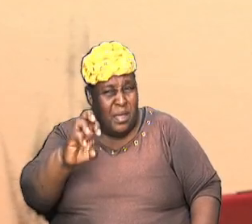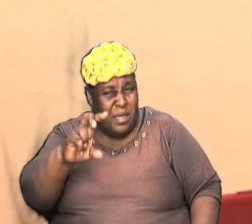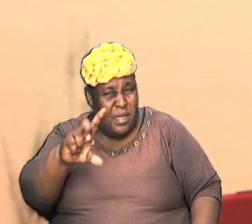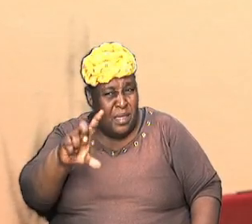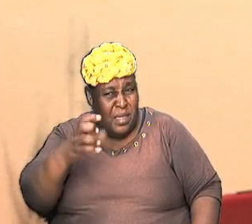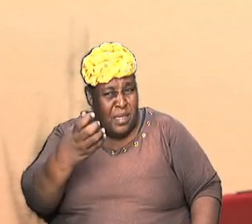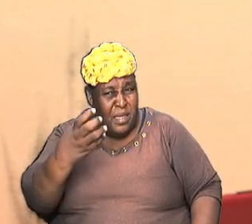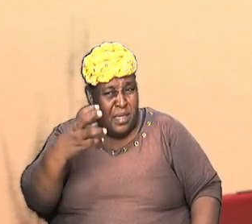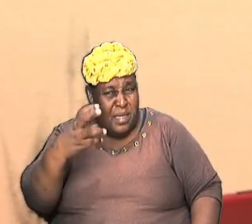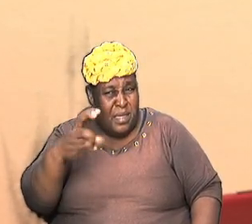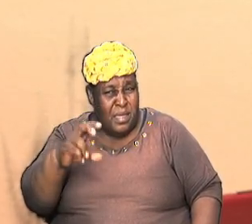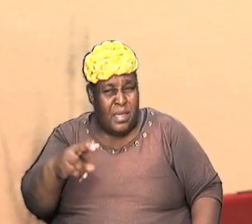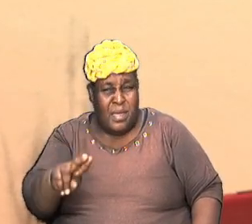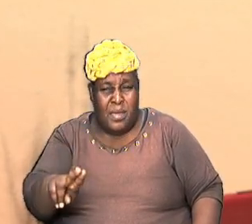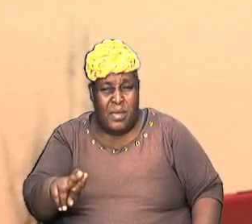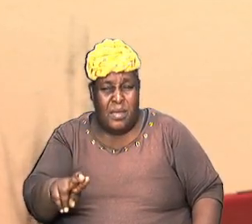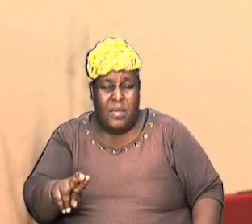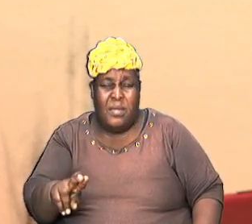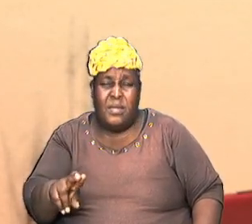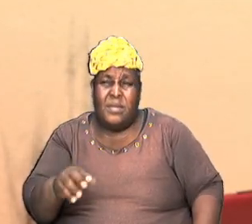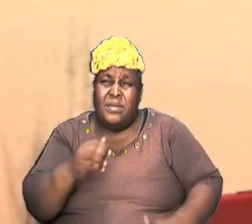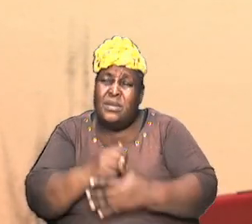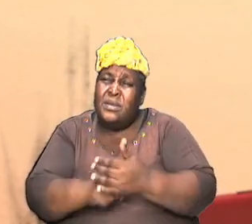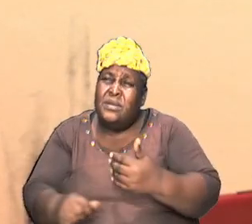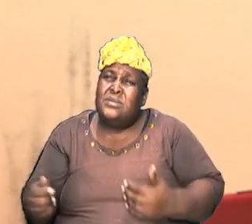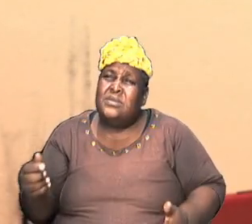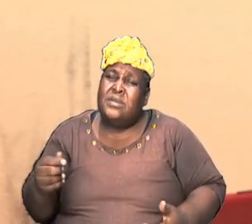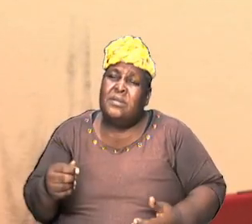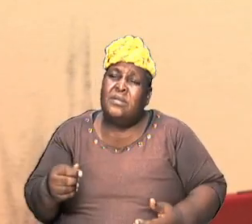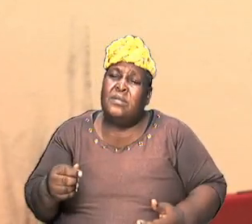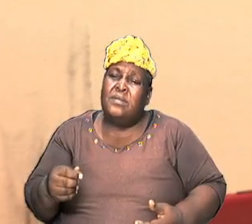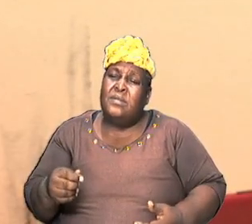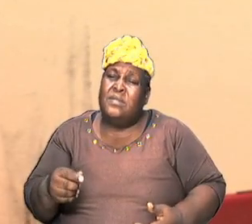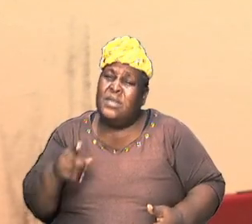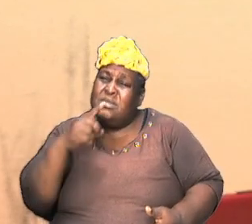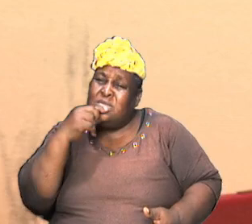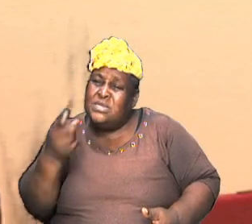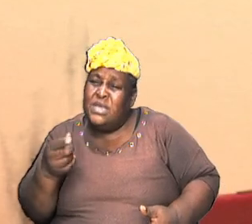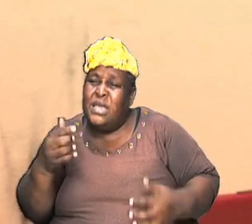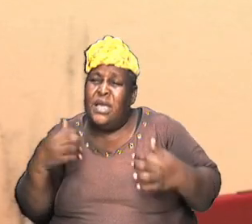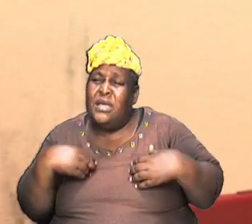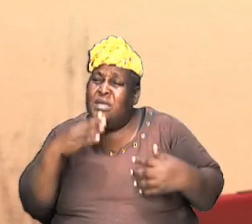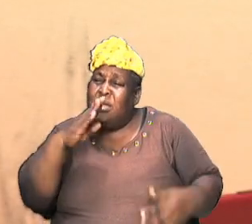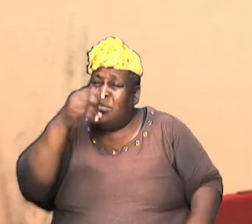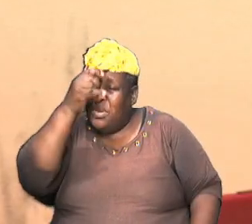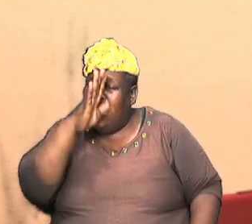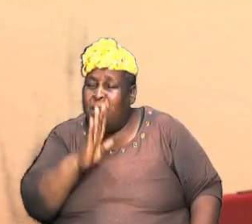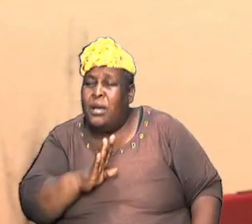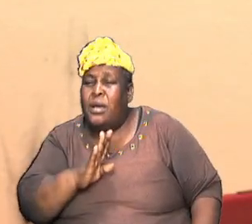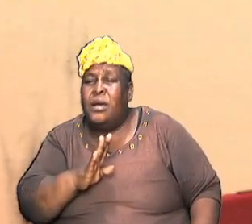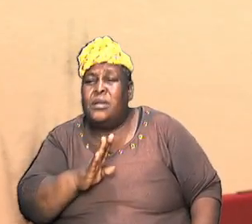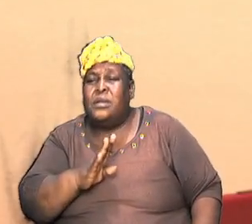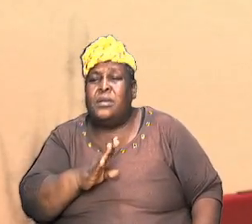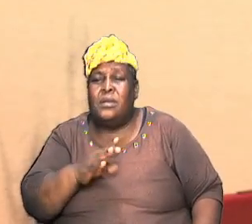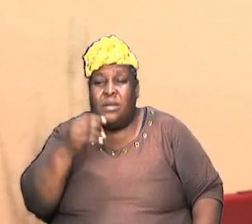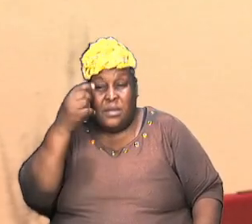there are some that argue that it had to be God because here